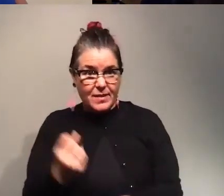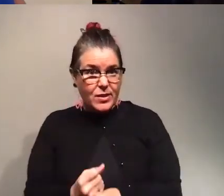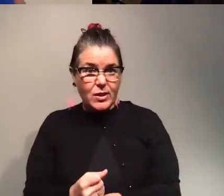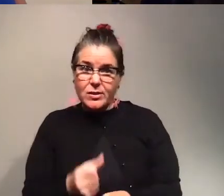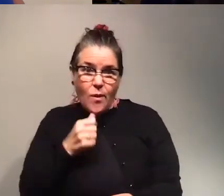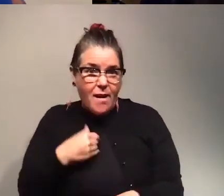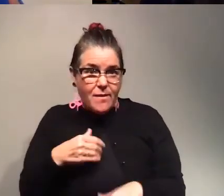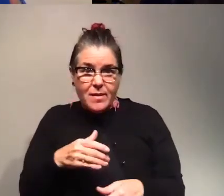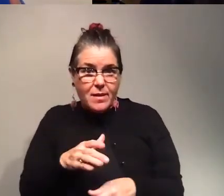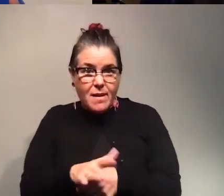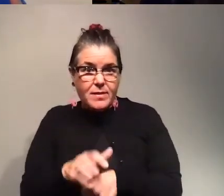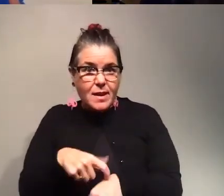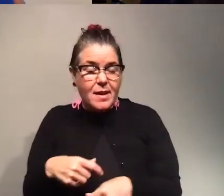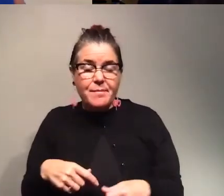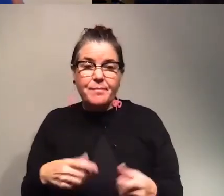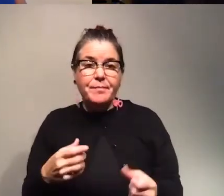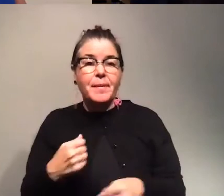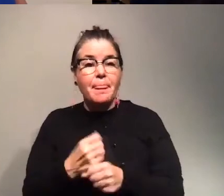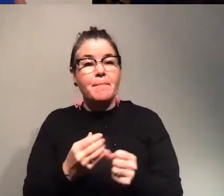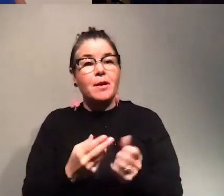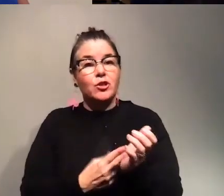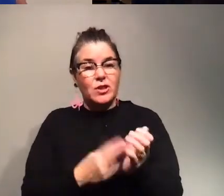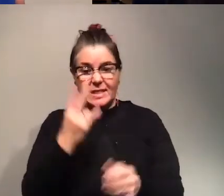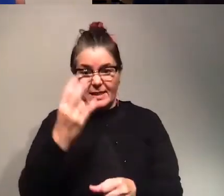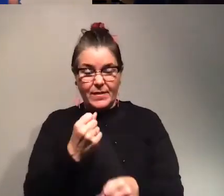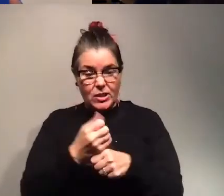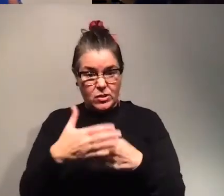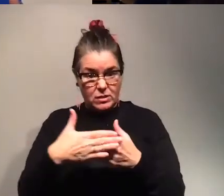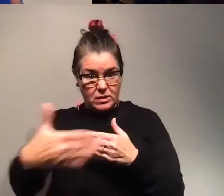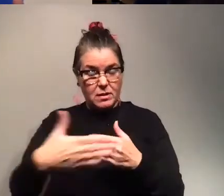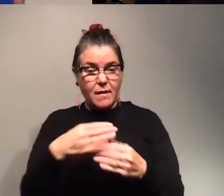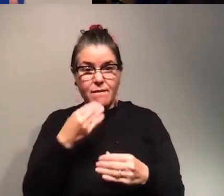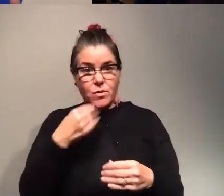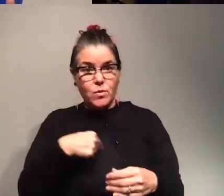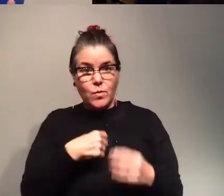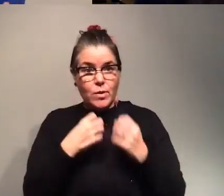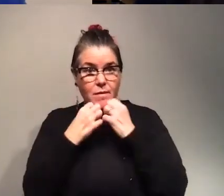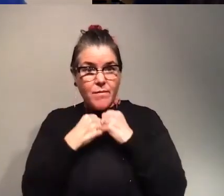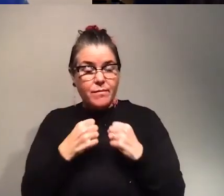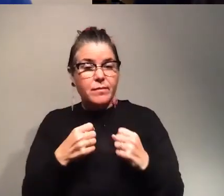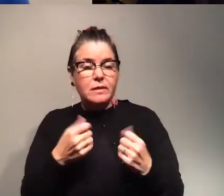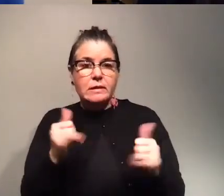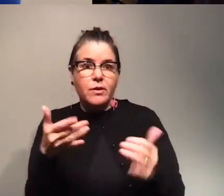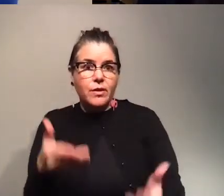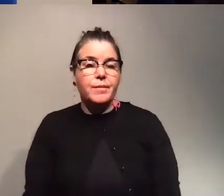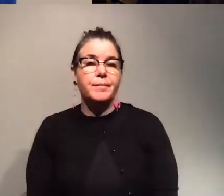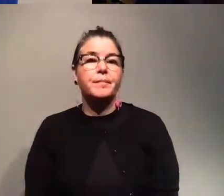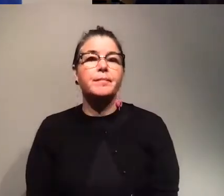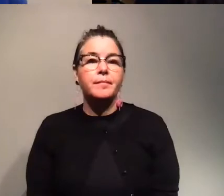so we need to make sure that in seven years that food we love is there but yeah